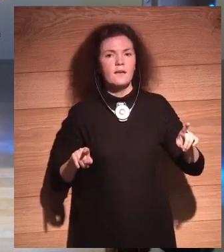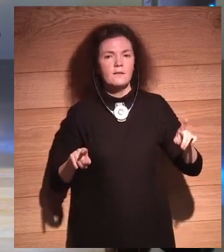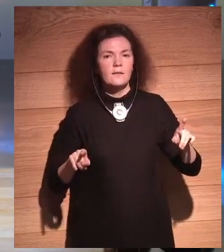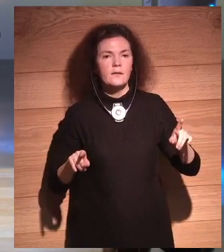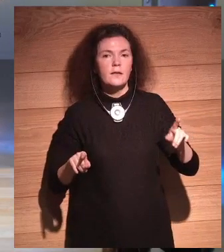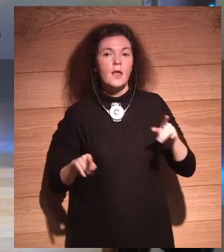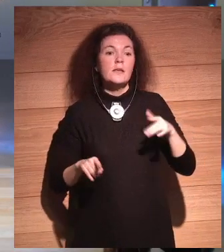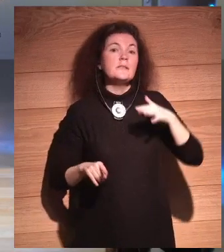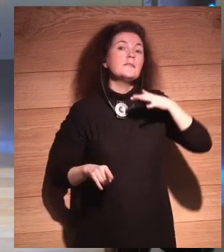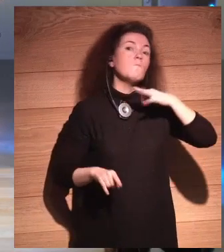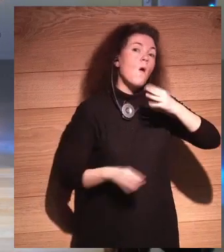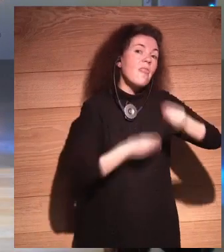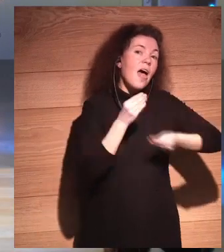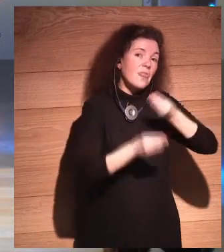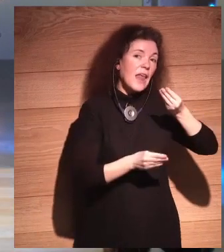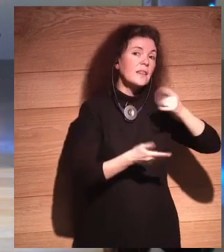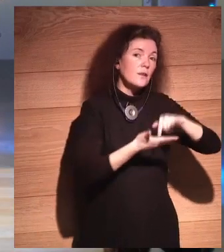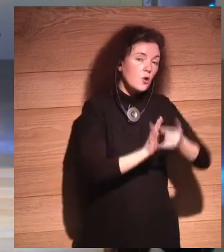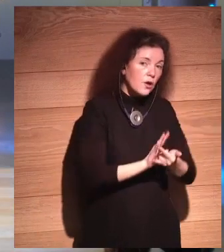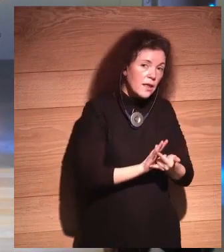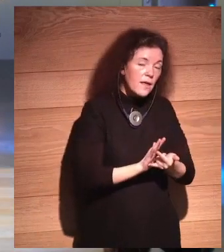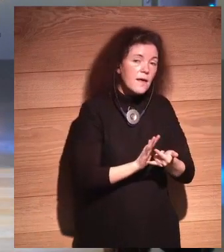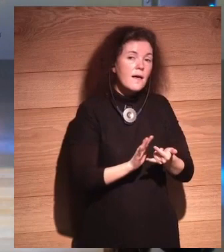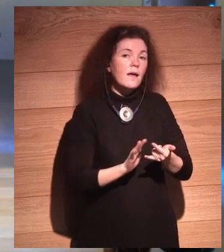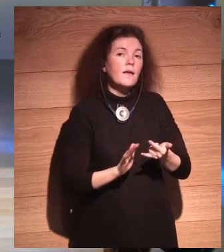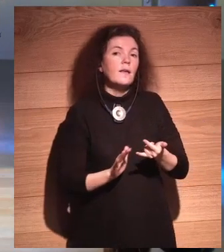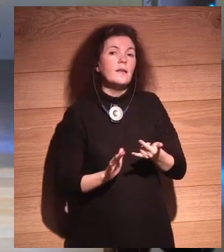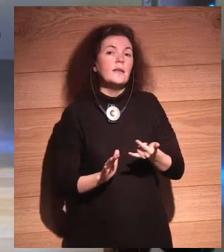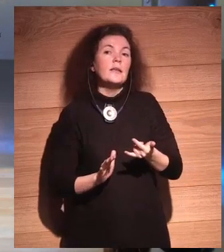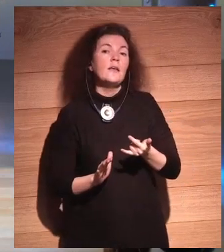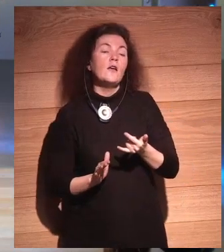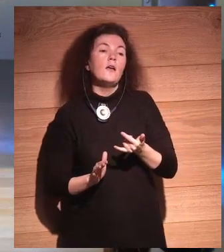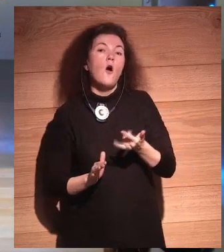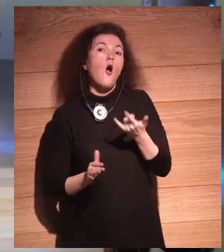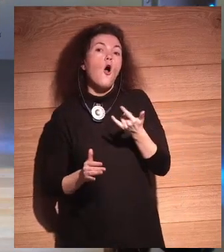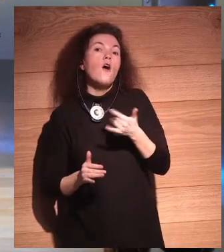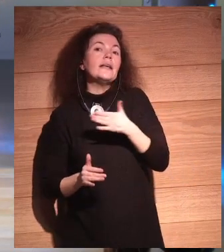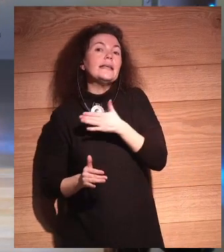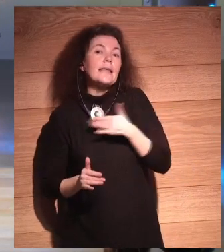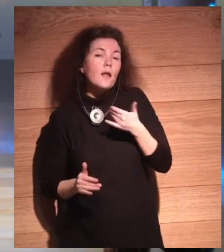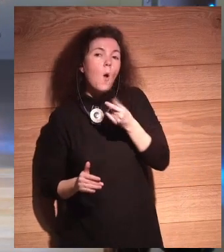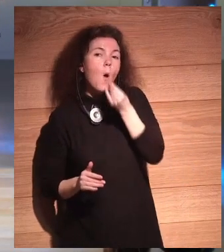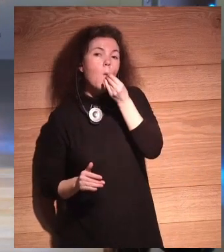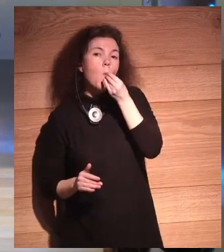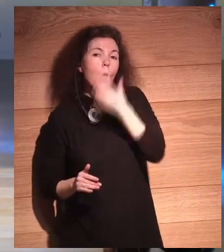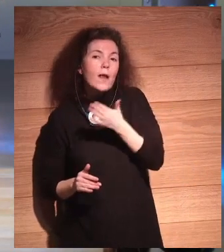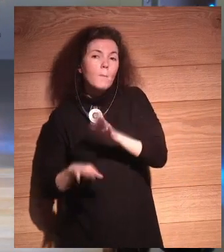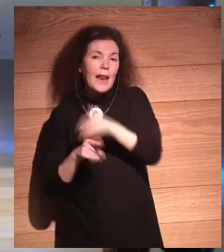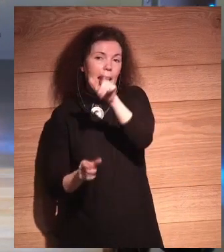in technology terms and what is a good thing to do for humans that provides happiness.